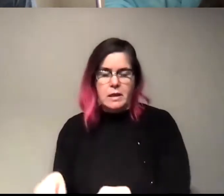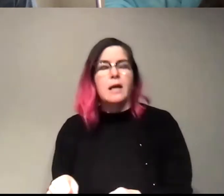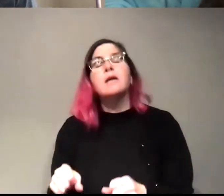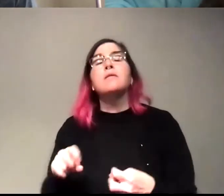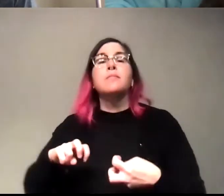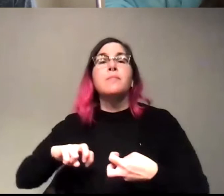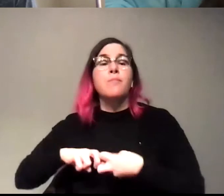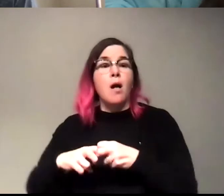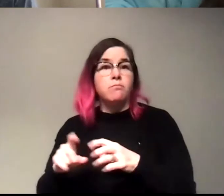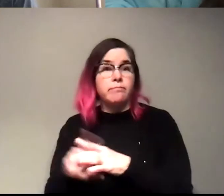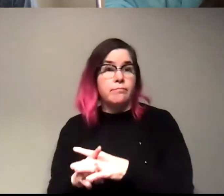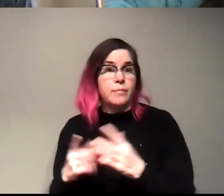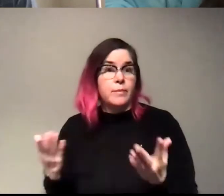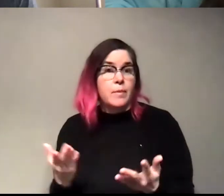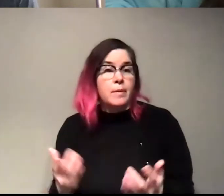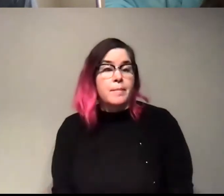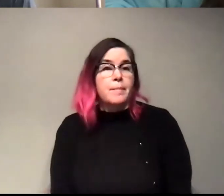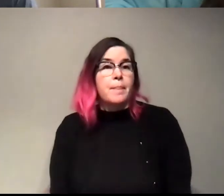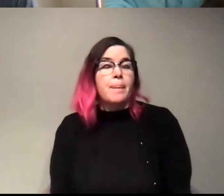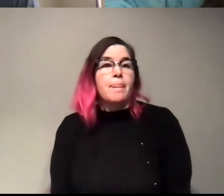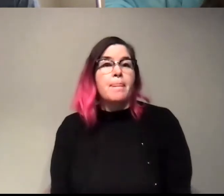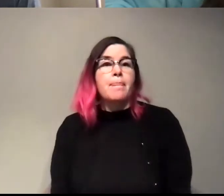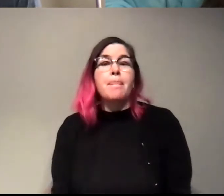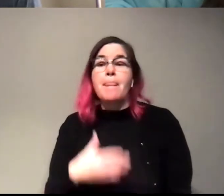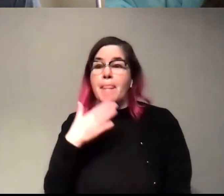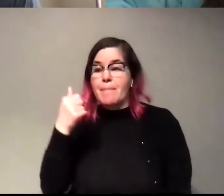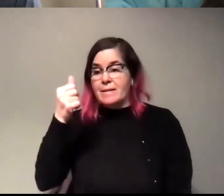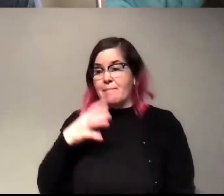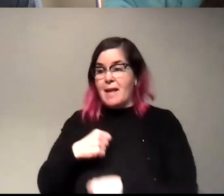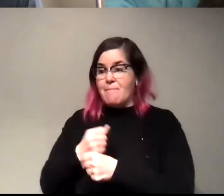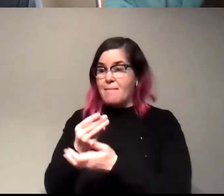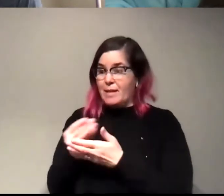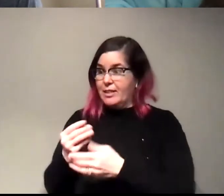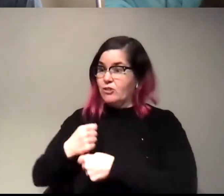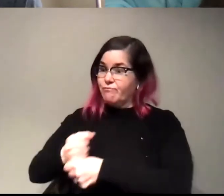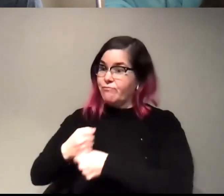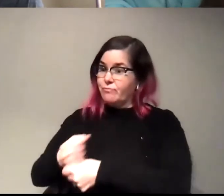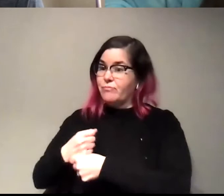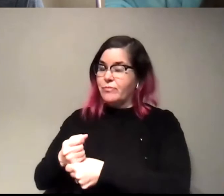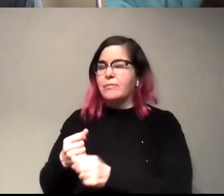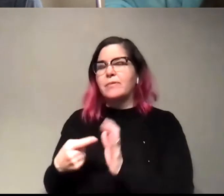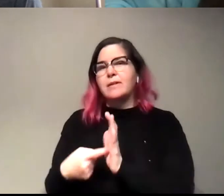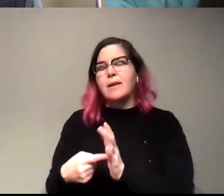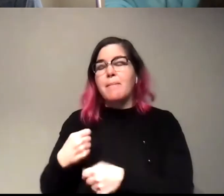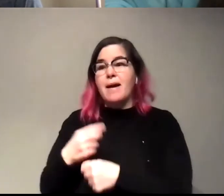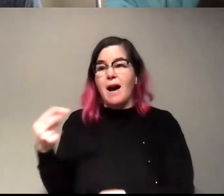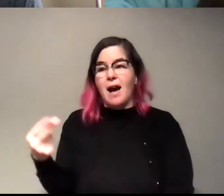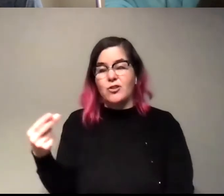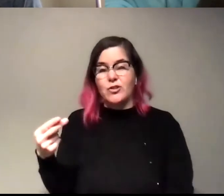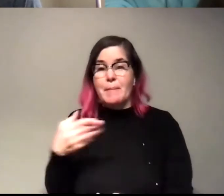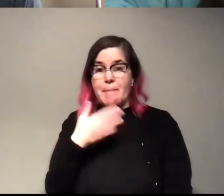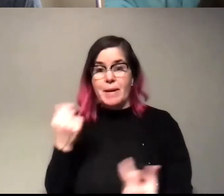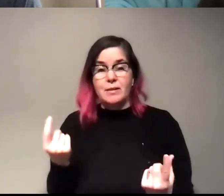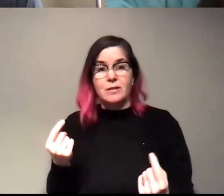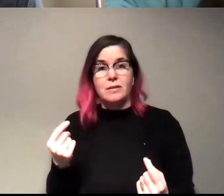um, you know, the, the best man-made materials that do this kind of stuff is like, for example, to make hydrogen, the best thing around is